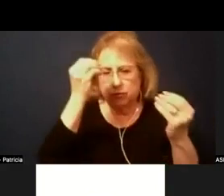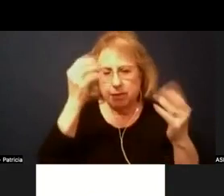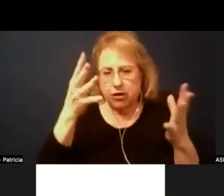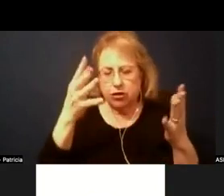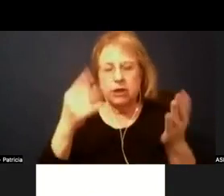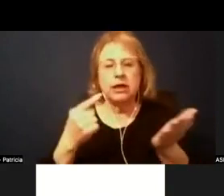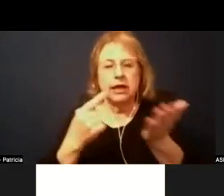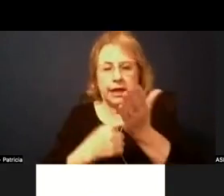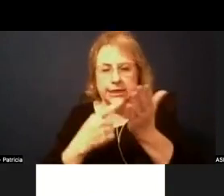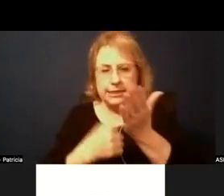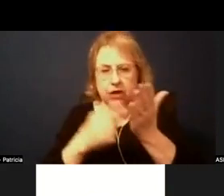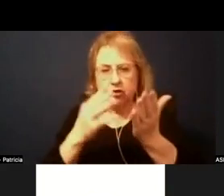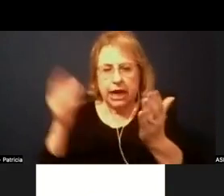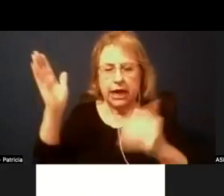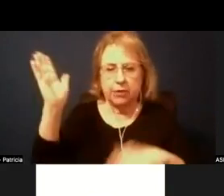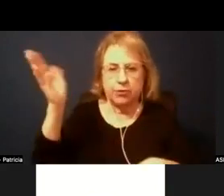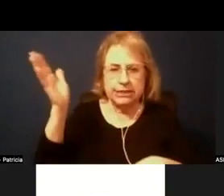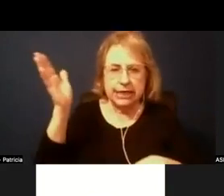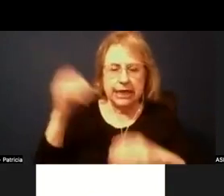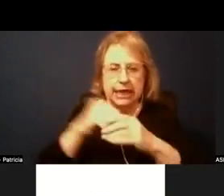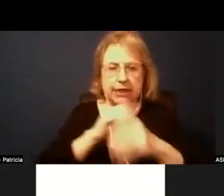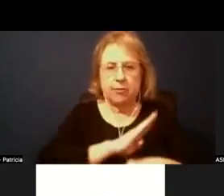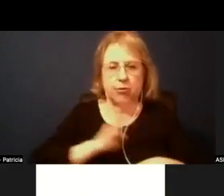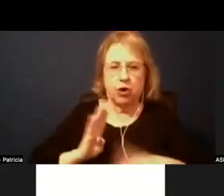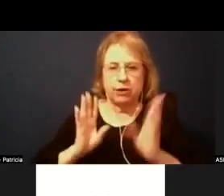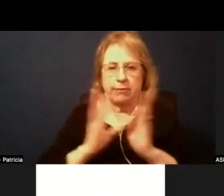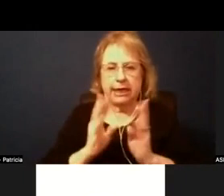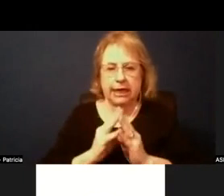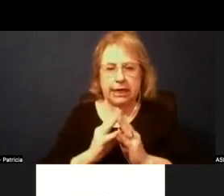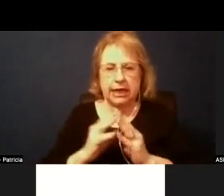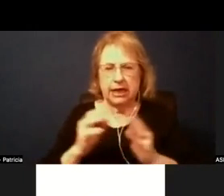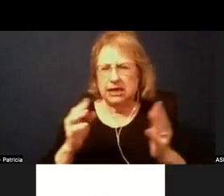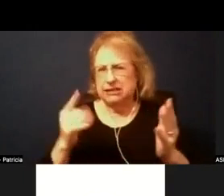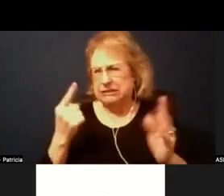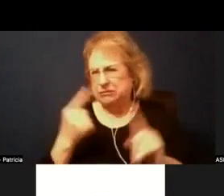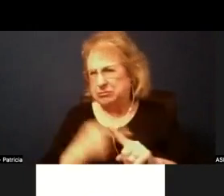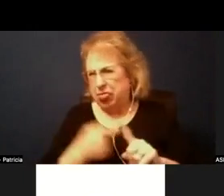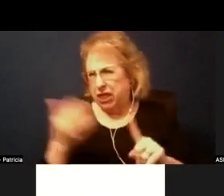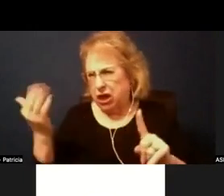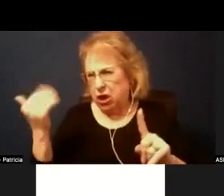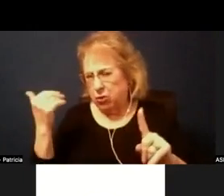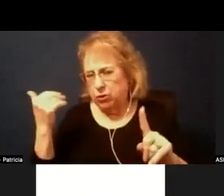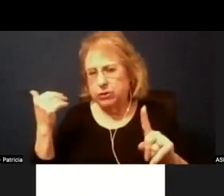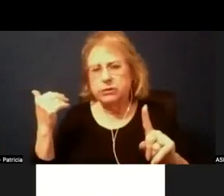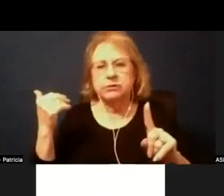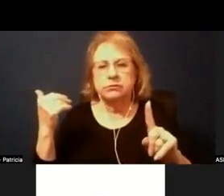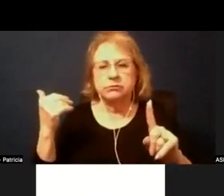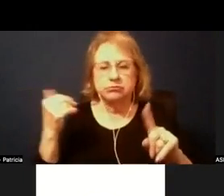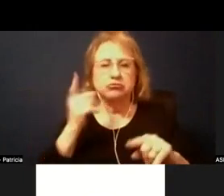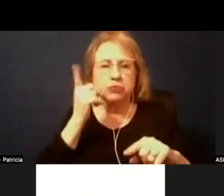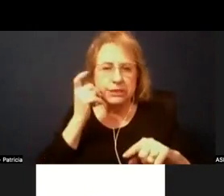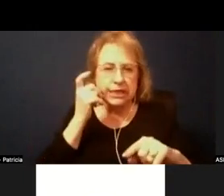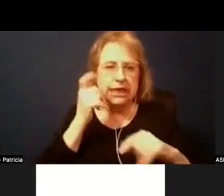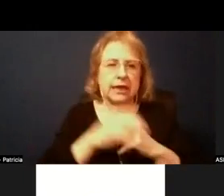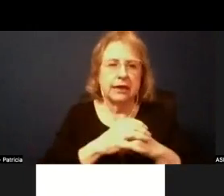discussion and a presentation in our board meeting. I want to say a month ago or fairly recently. And how